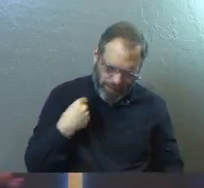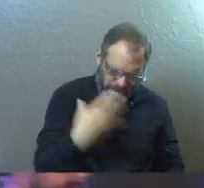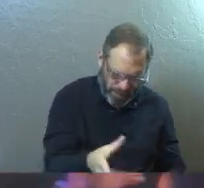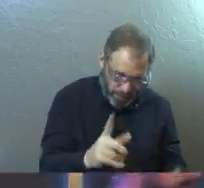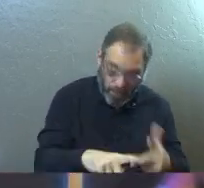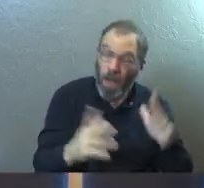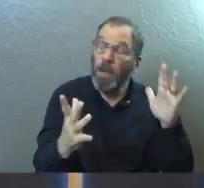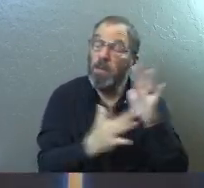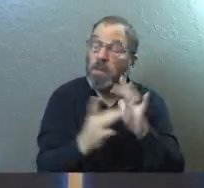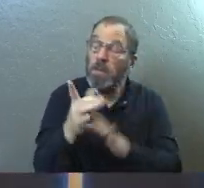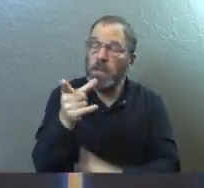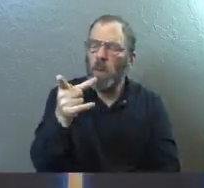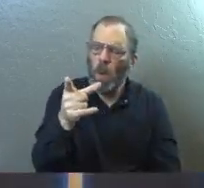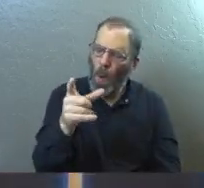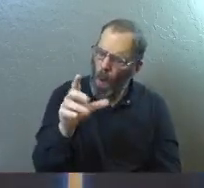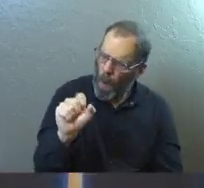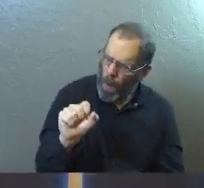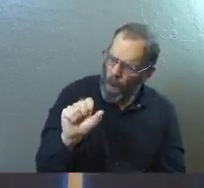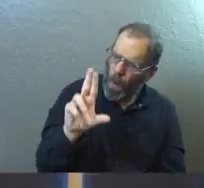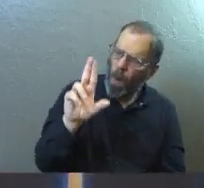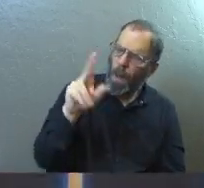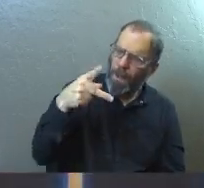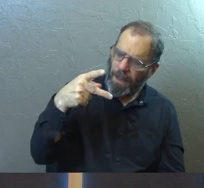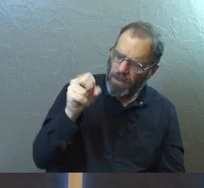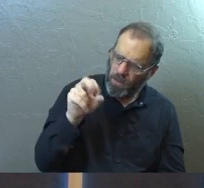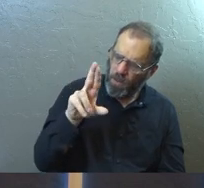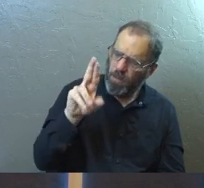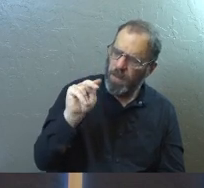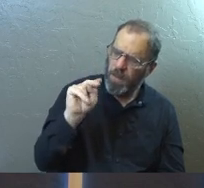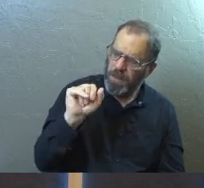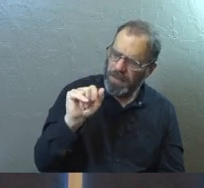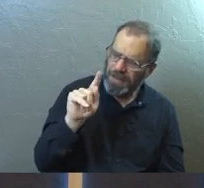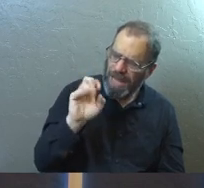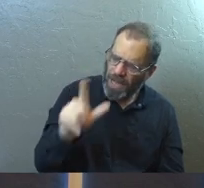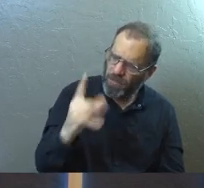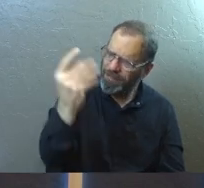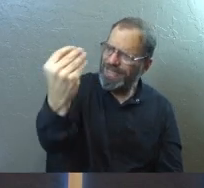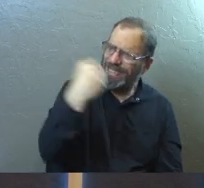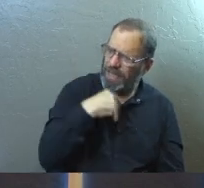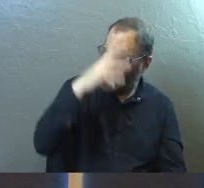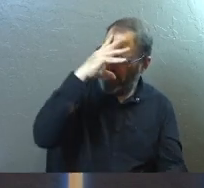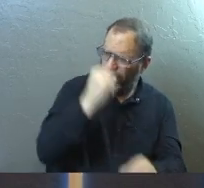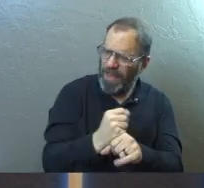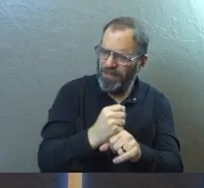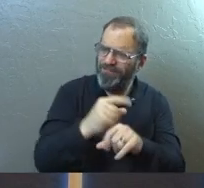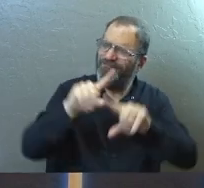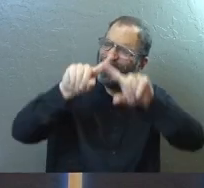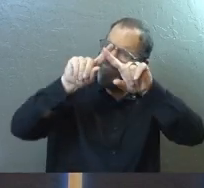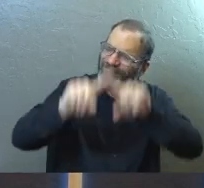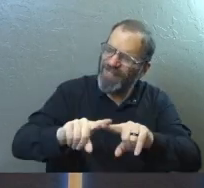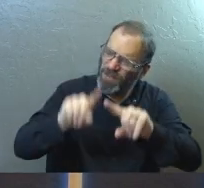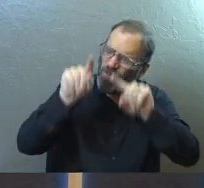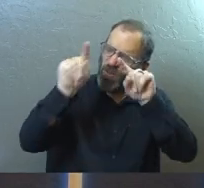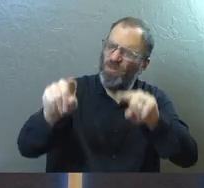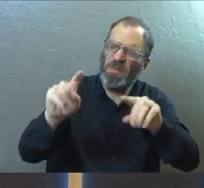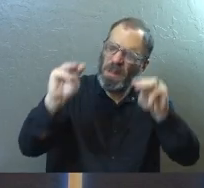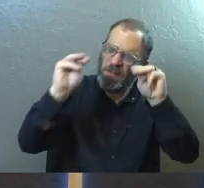Jesus, only you can supernaturally give this kind of faith. And so we do depend on you for a miracle right now.